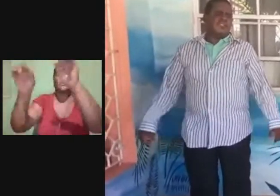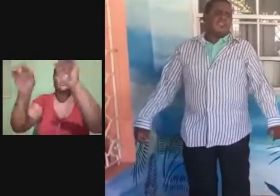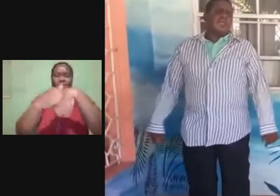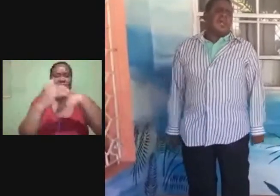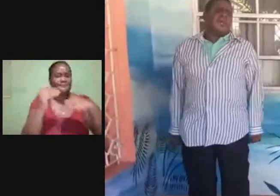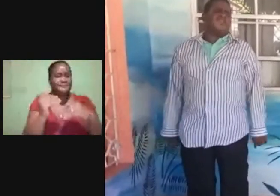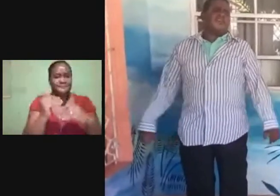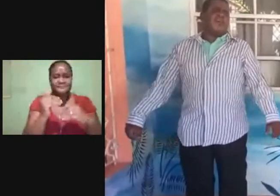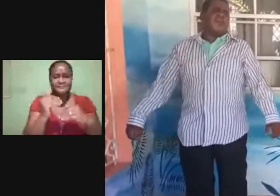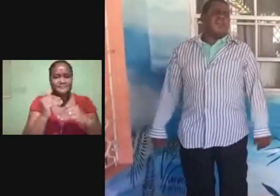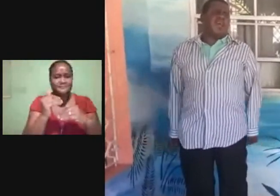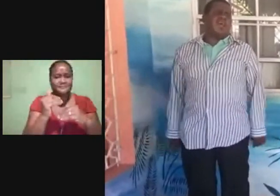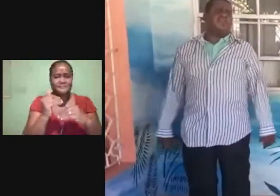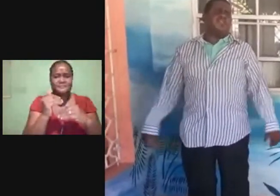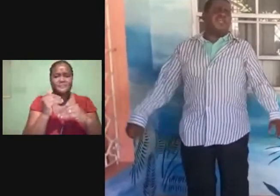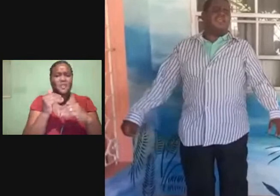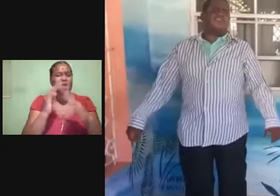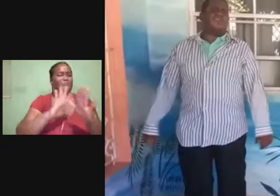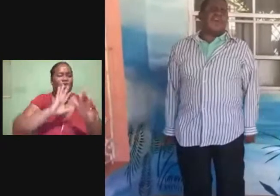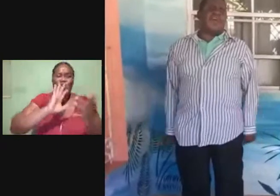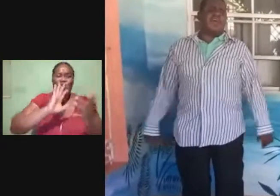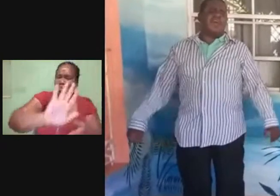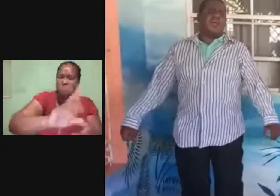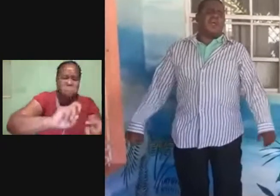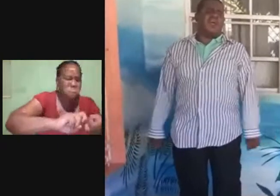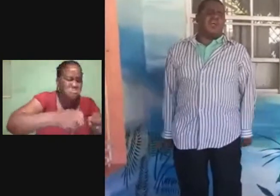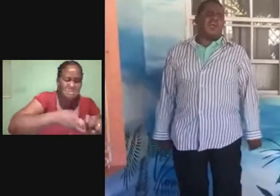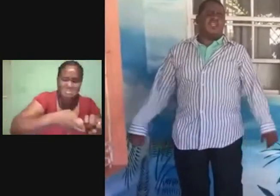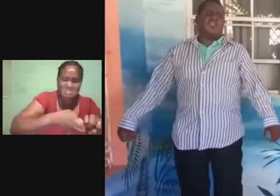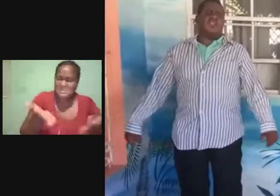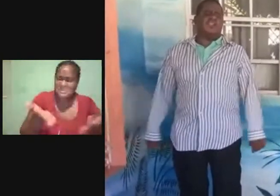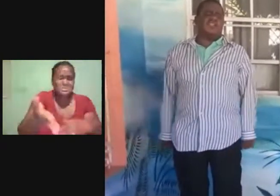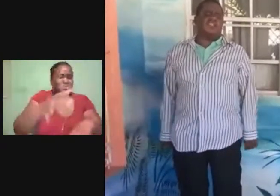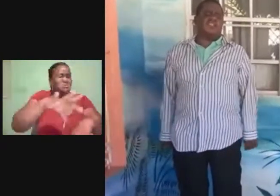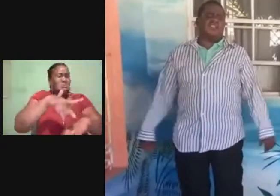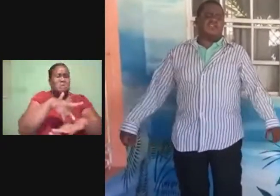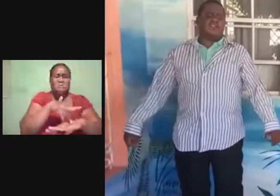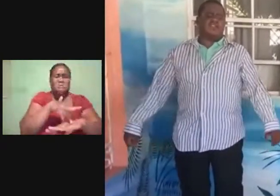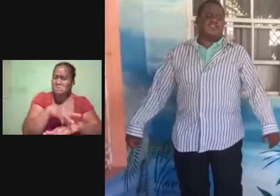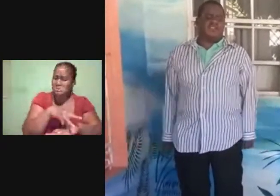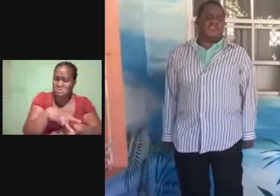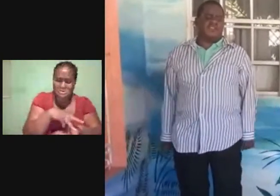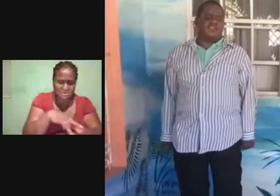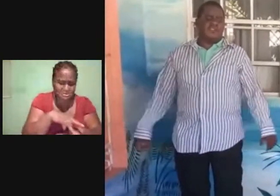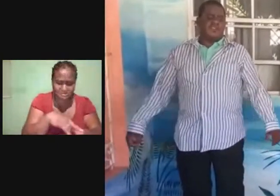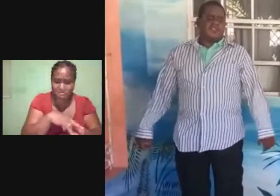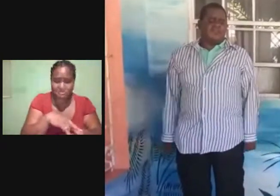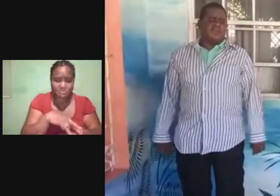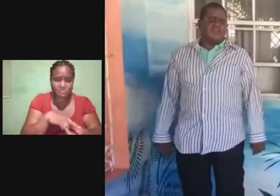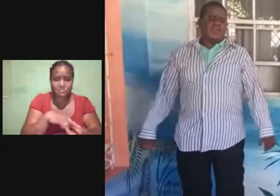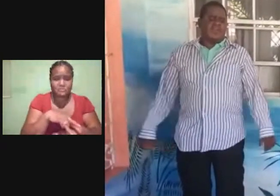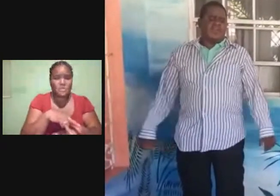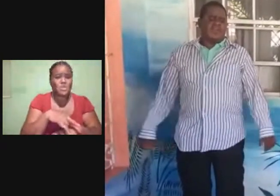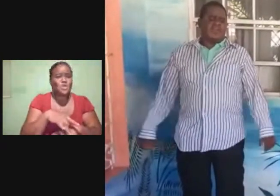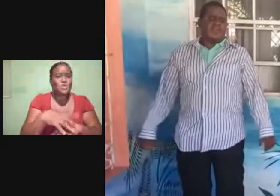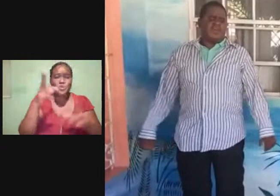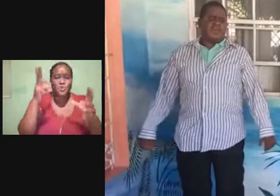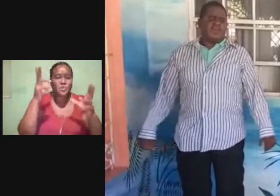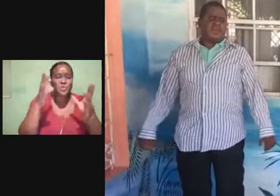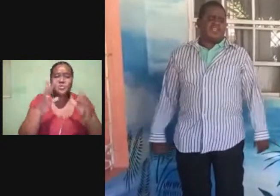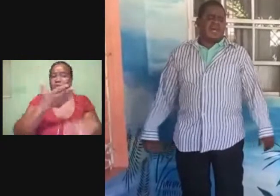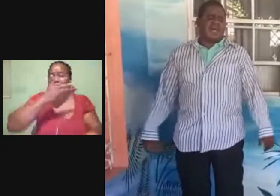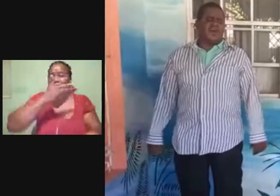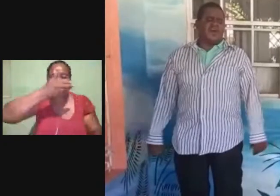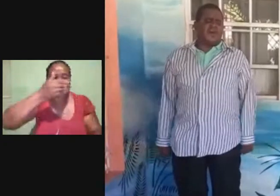After all of these trials Climbney It will be worth